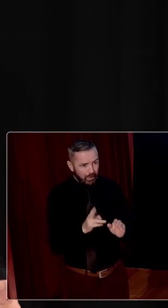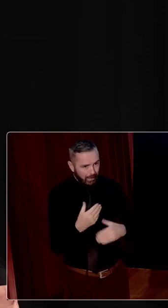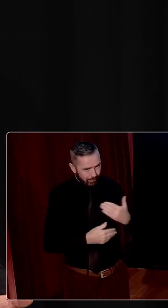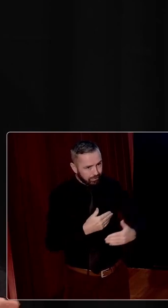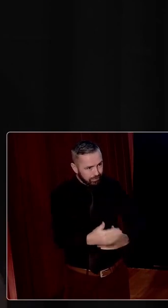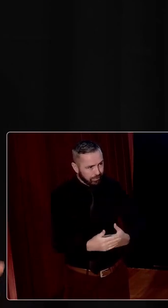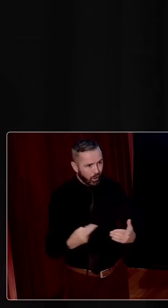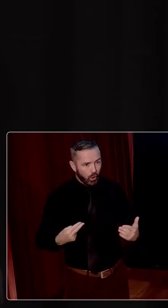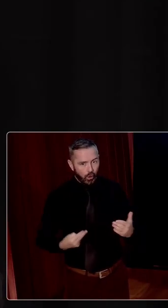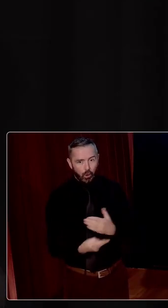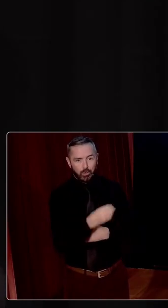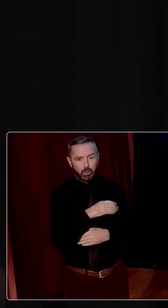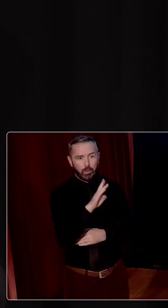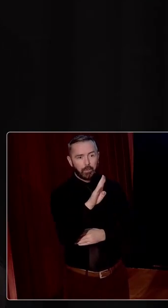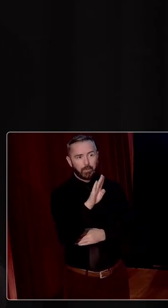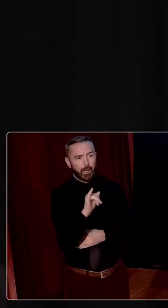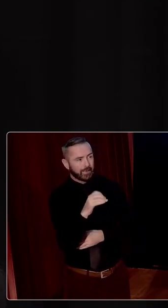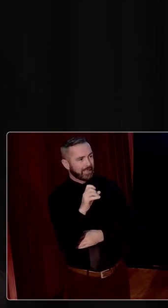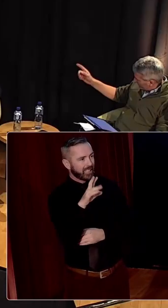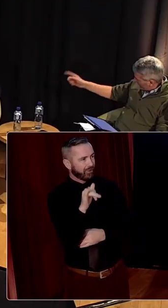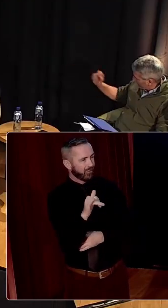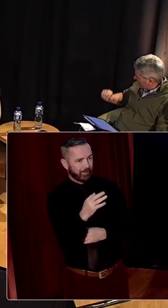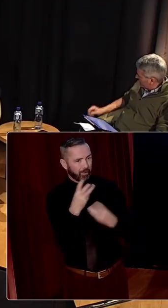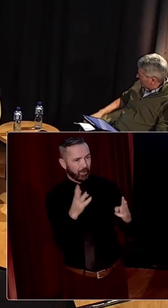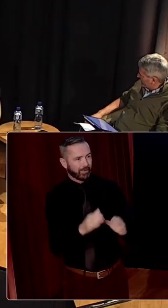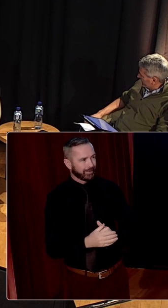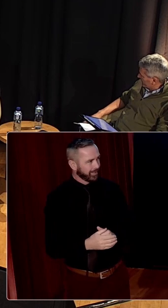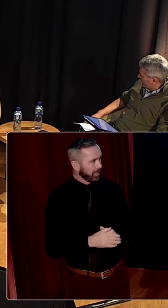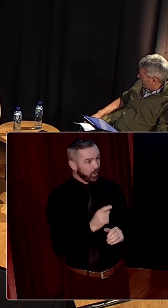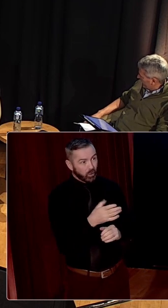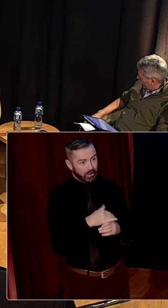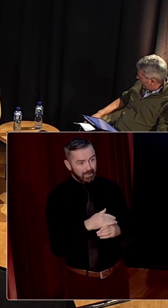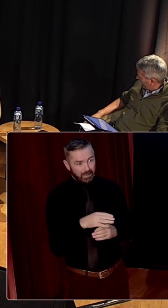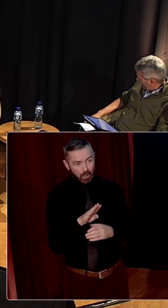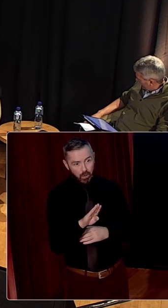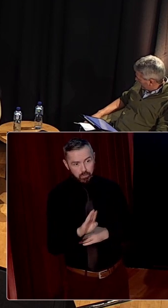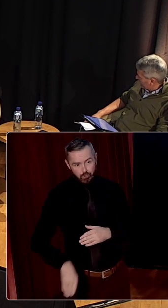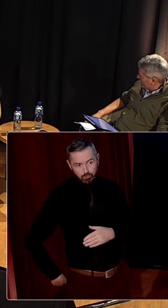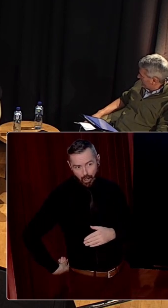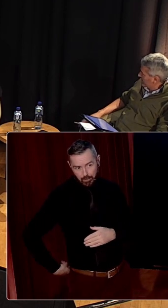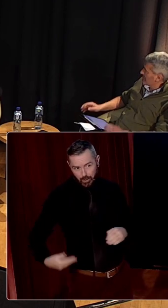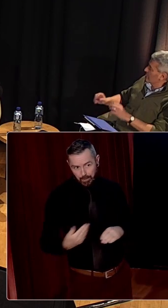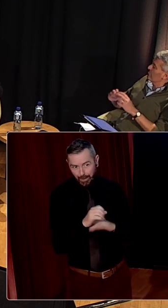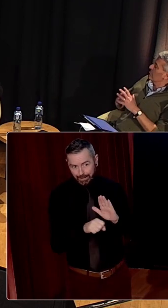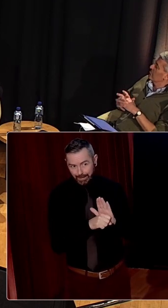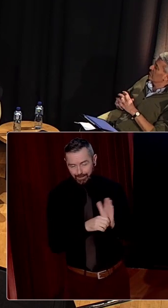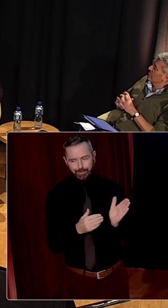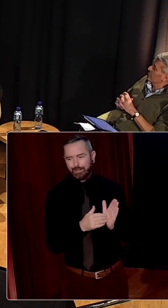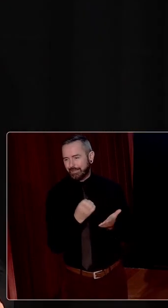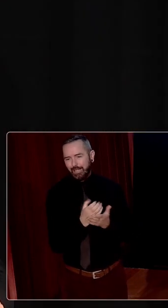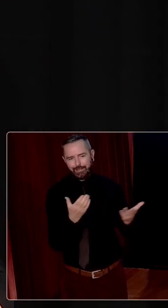But we can go up to the bicentenary of Catholic emancipation and then keep going. So this is bribery by the state? That is exactly what it is.